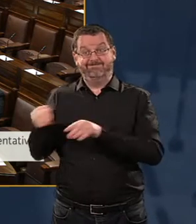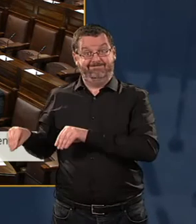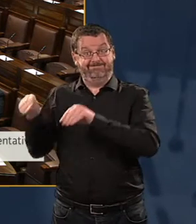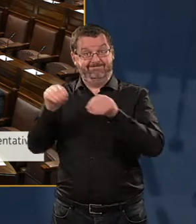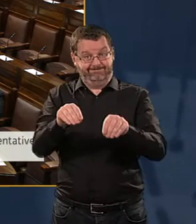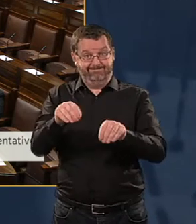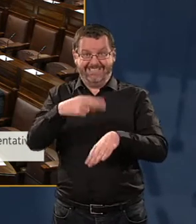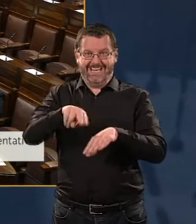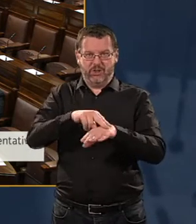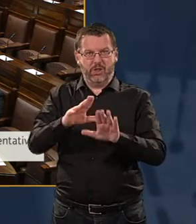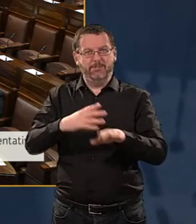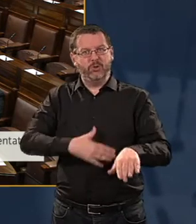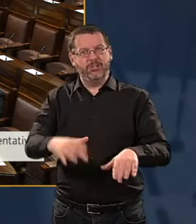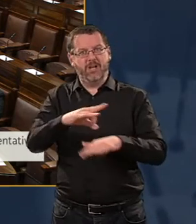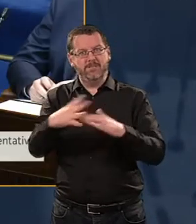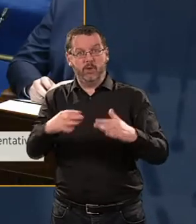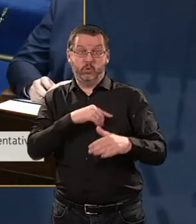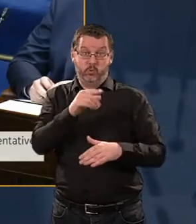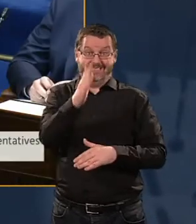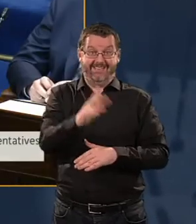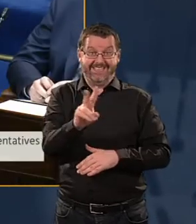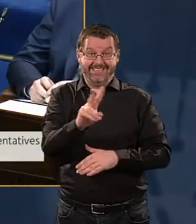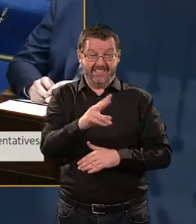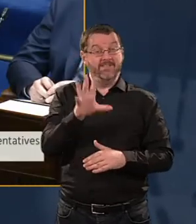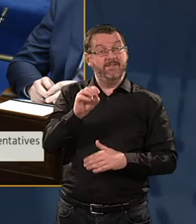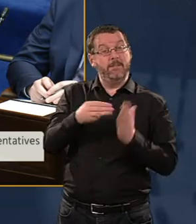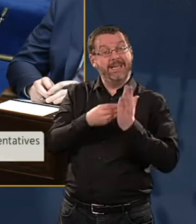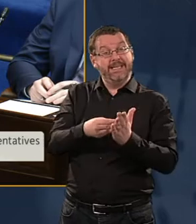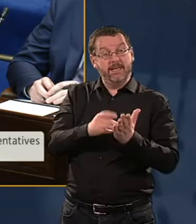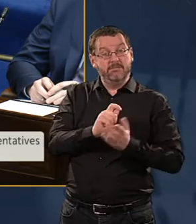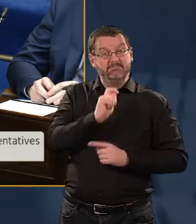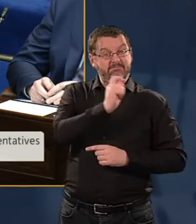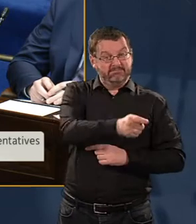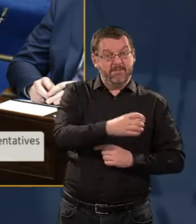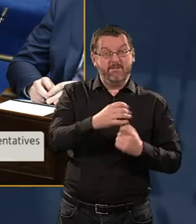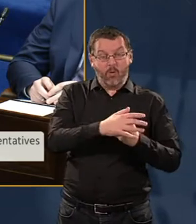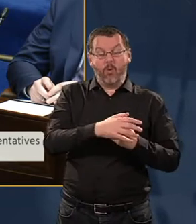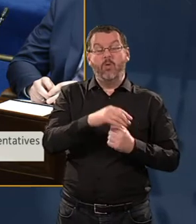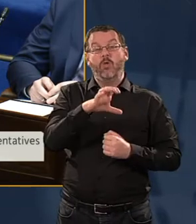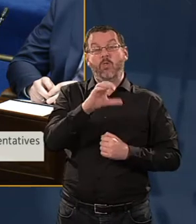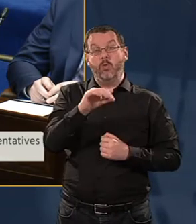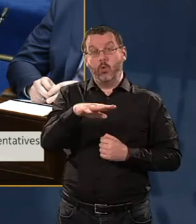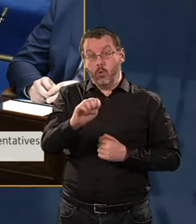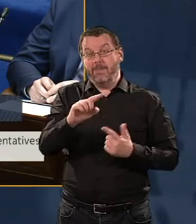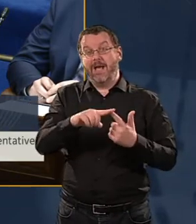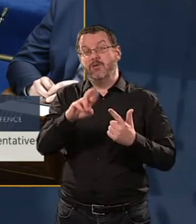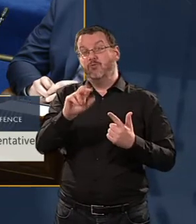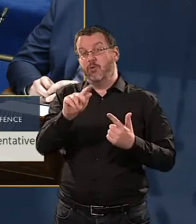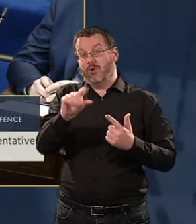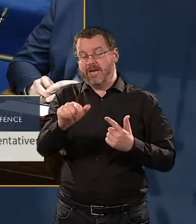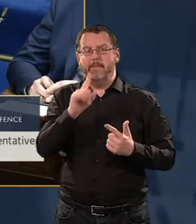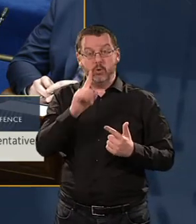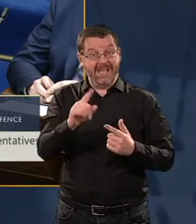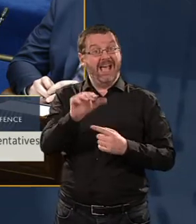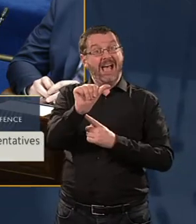of the National Maternity Hospital. St. Vincent's new allocated, I think, a sum of £50 million for the Coombe and the Rotunda. But, as we all know, allocating a sum is not